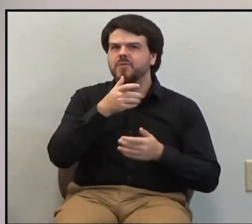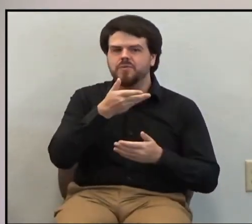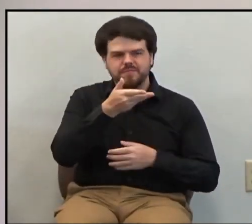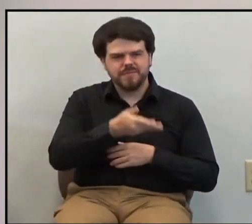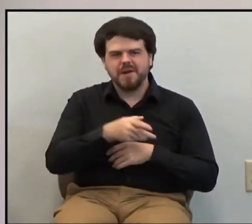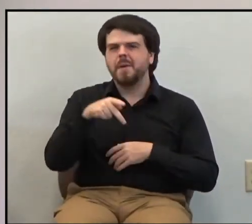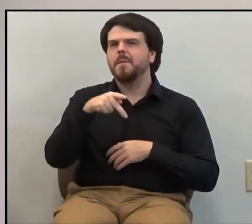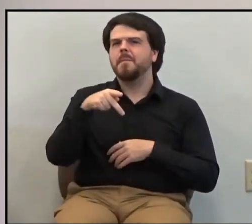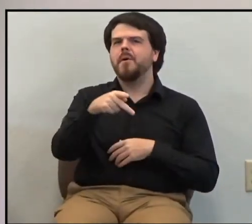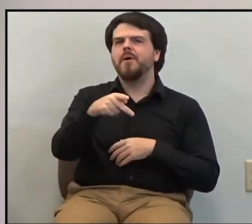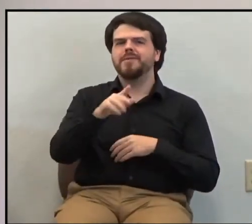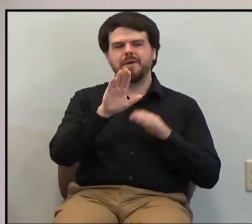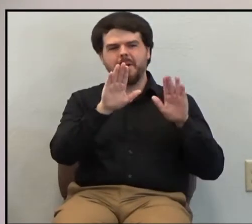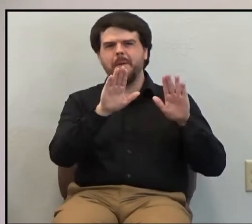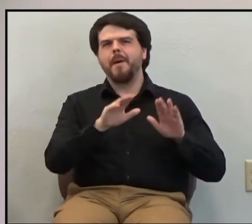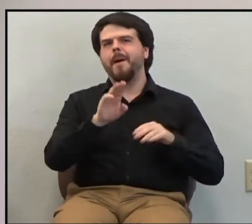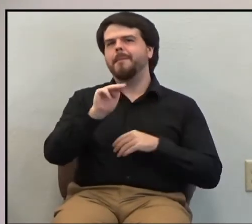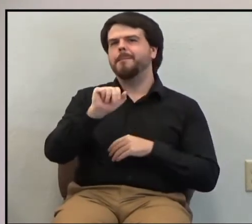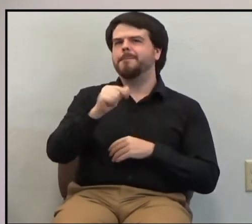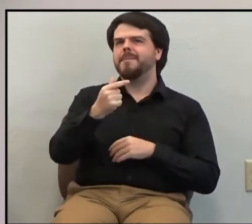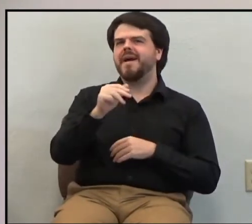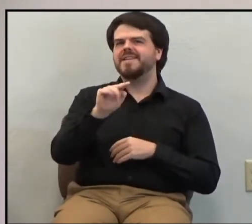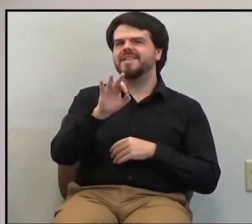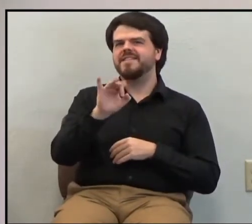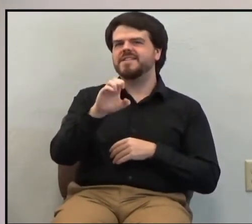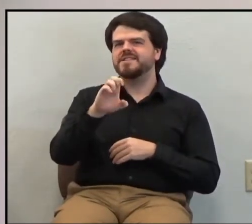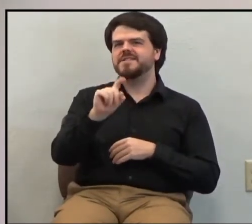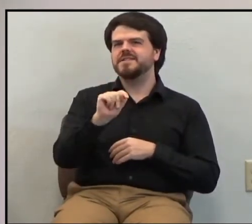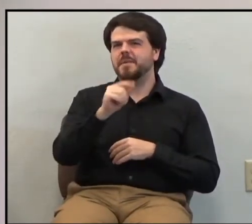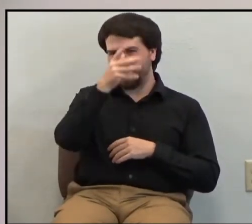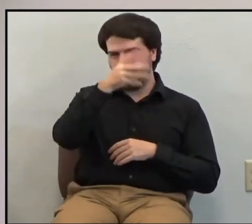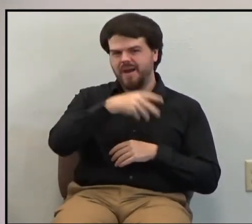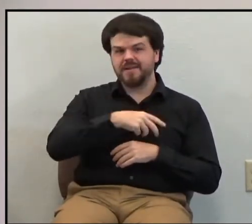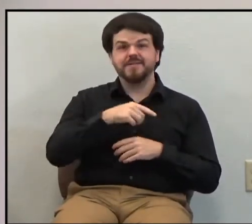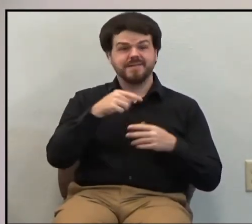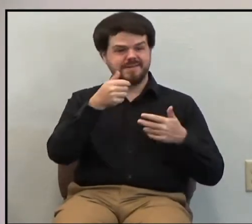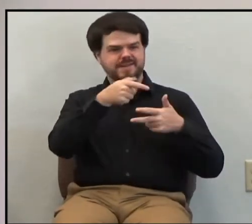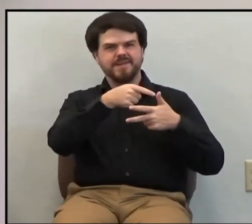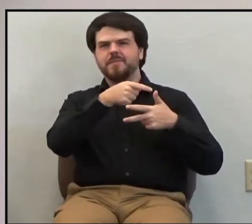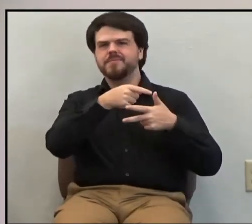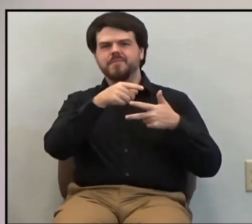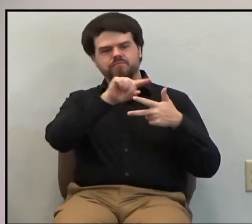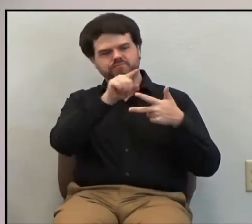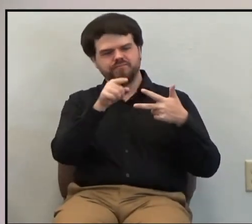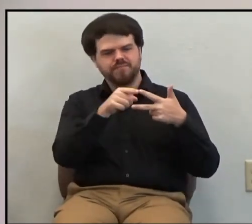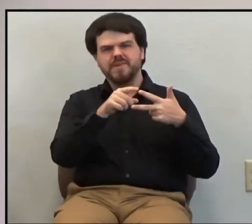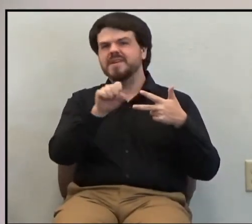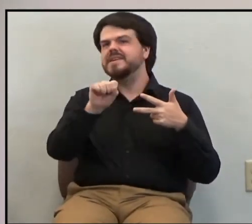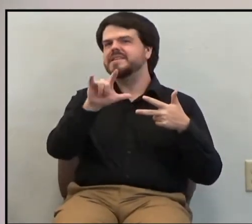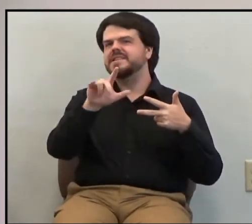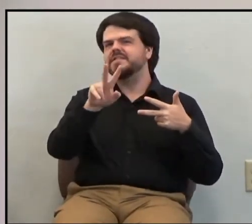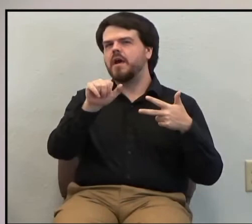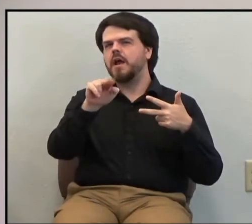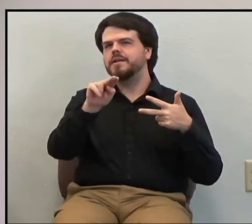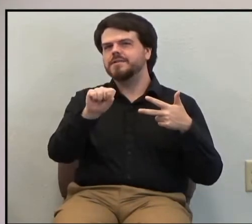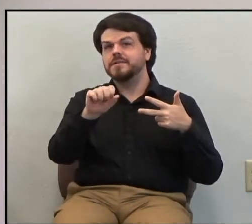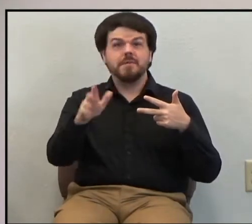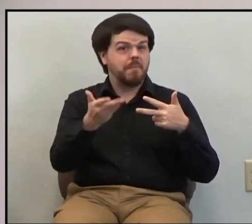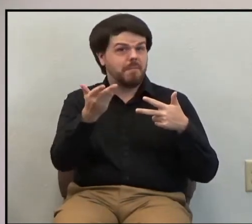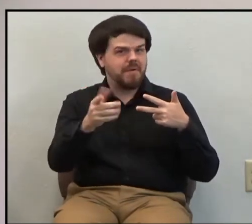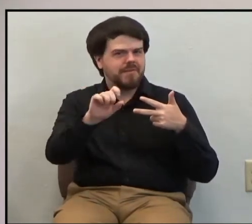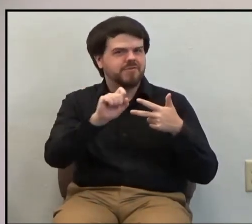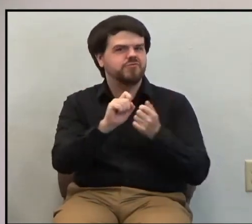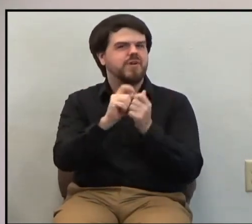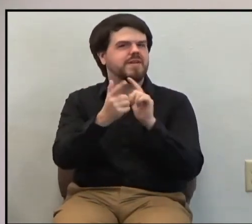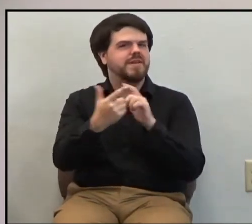Paul the Apostle. He and two other magnificent men, Silvanus, or maybe your Bible translation says